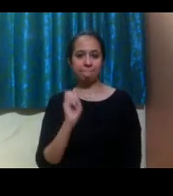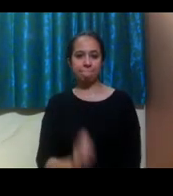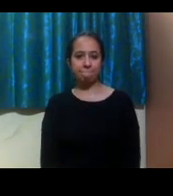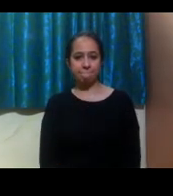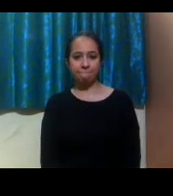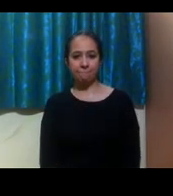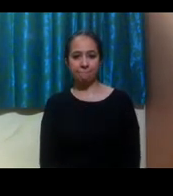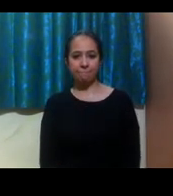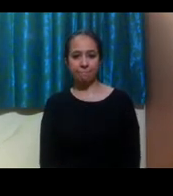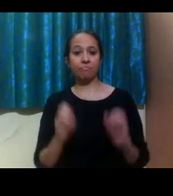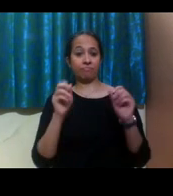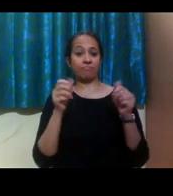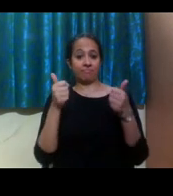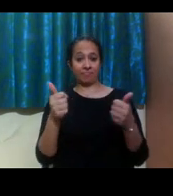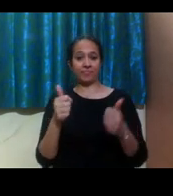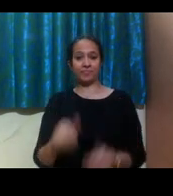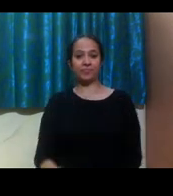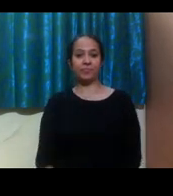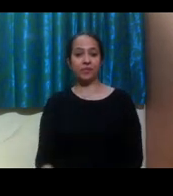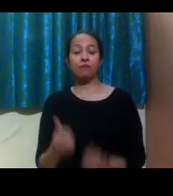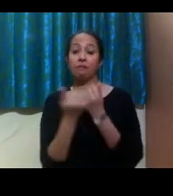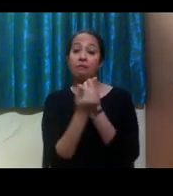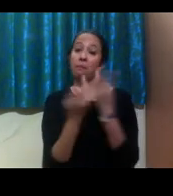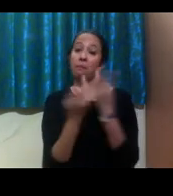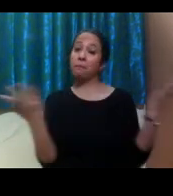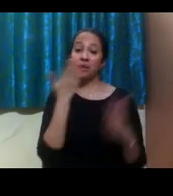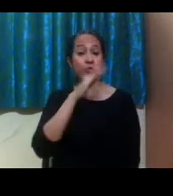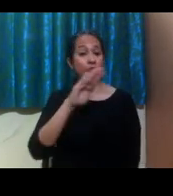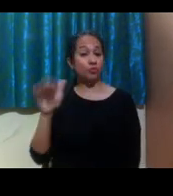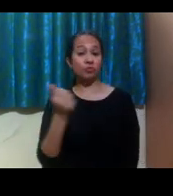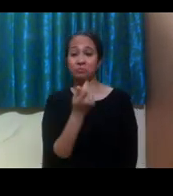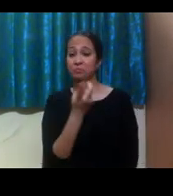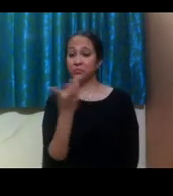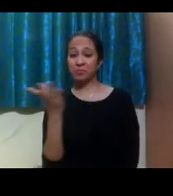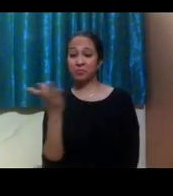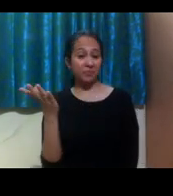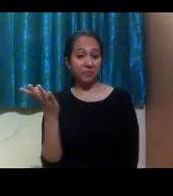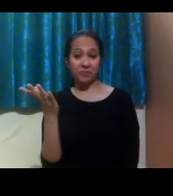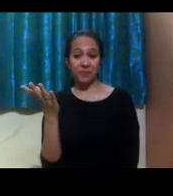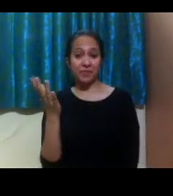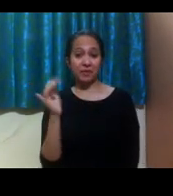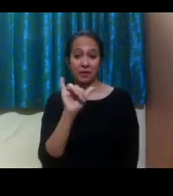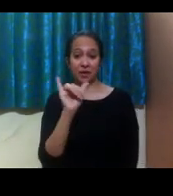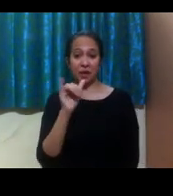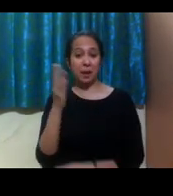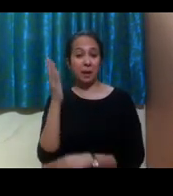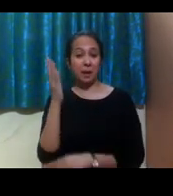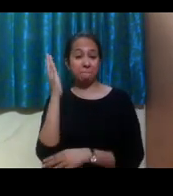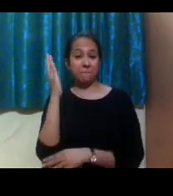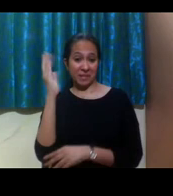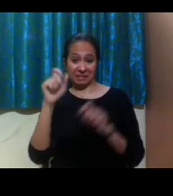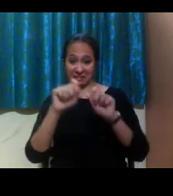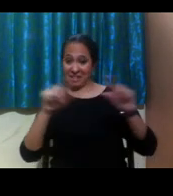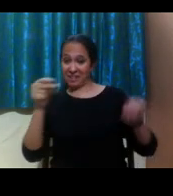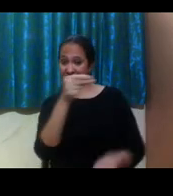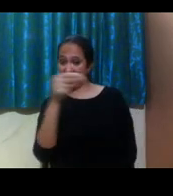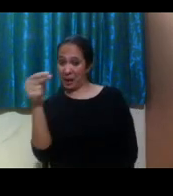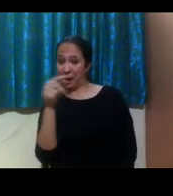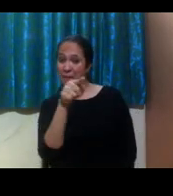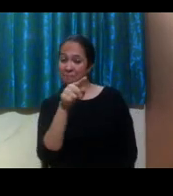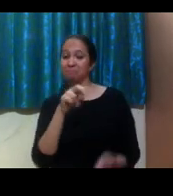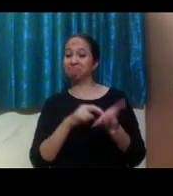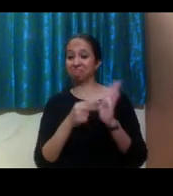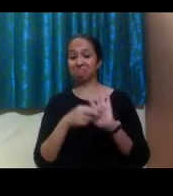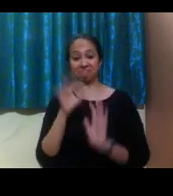And so many students will, you know, I think this presentation is titled really well with busting study in the U